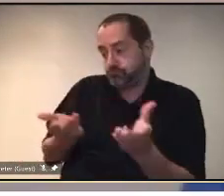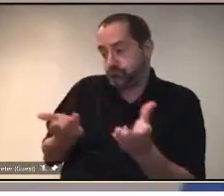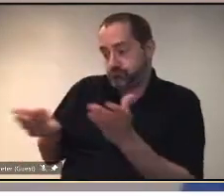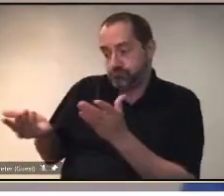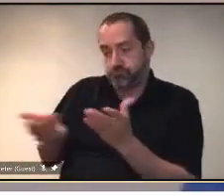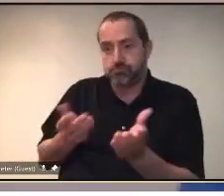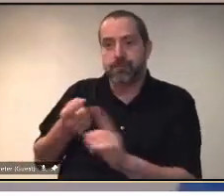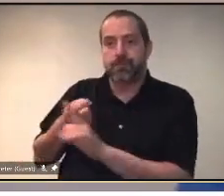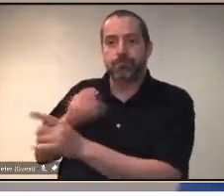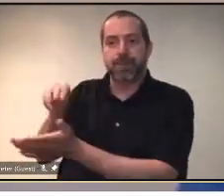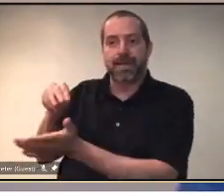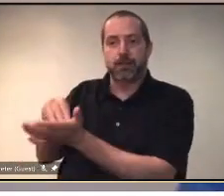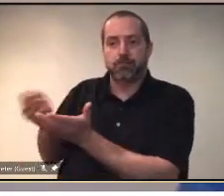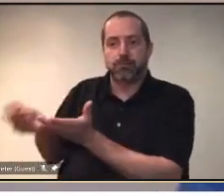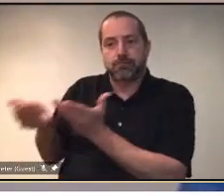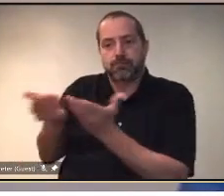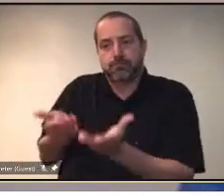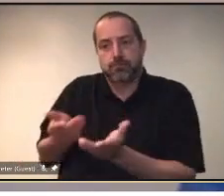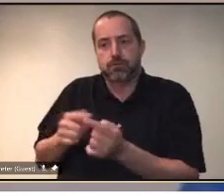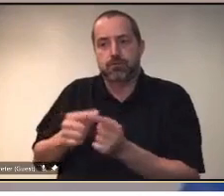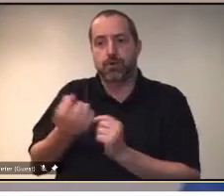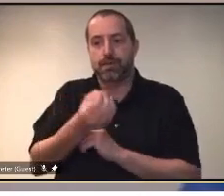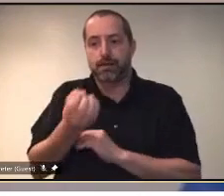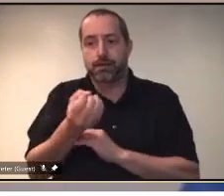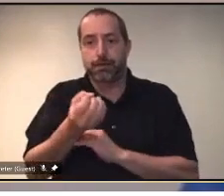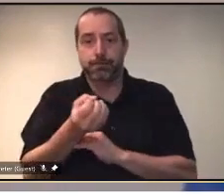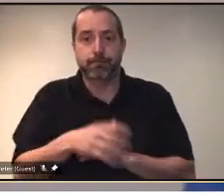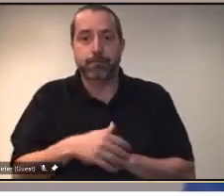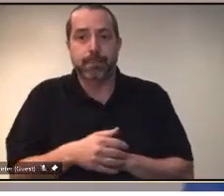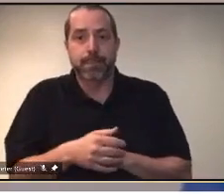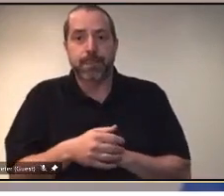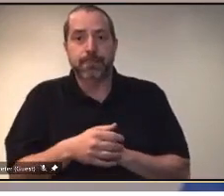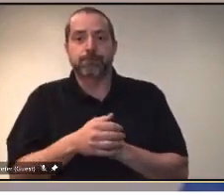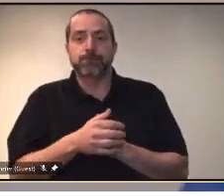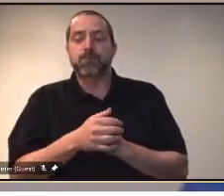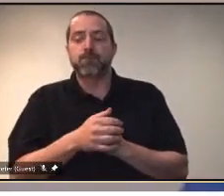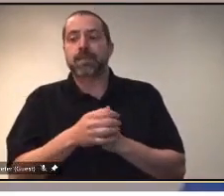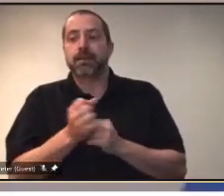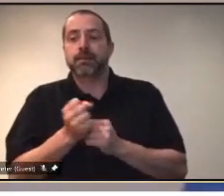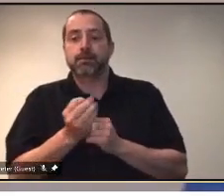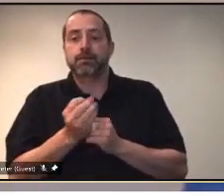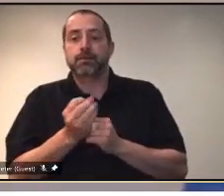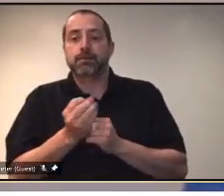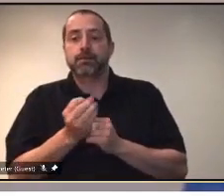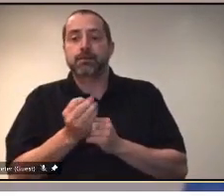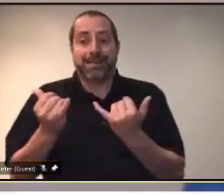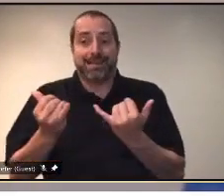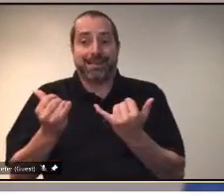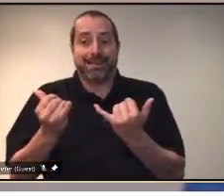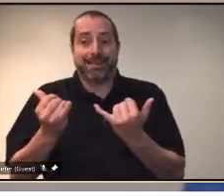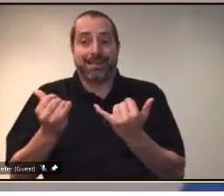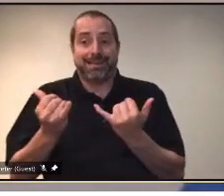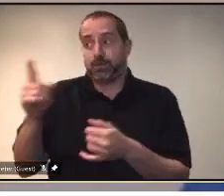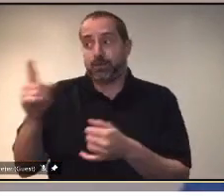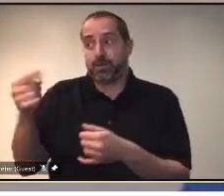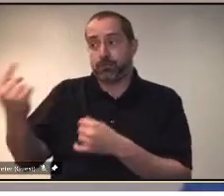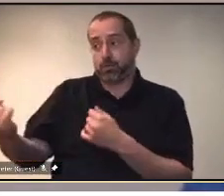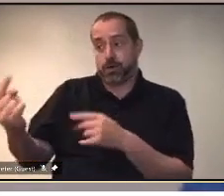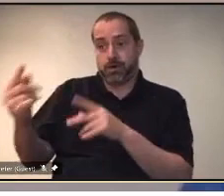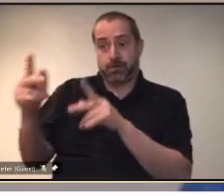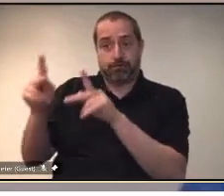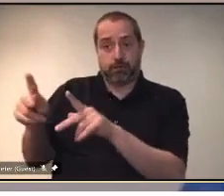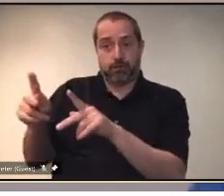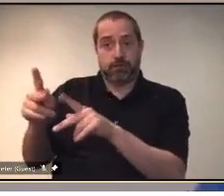uh to take patients from Manitoba to to my knowledge uh so today we currently only have one person uh being cared for in